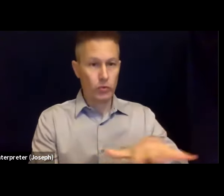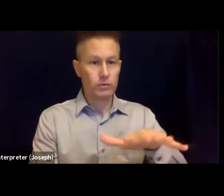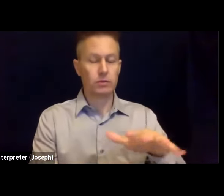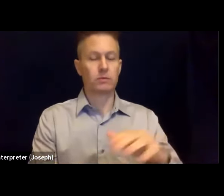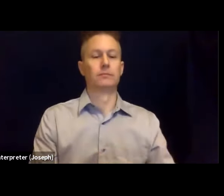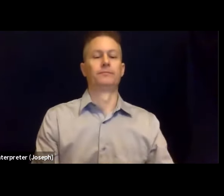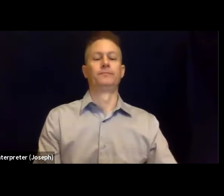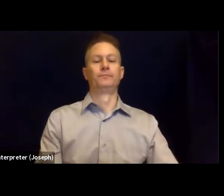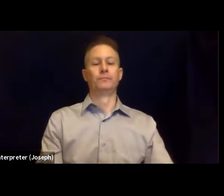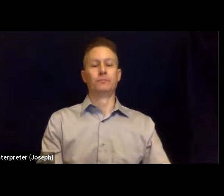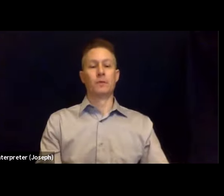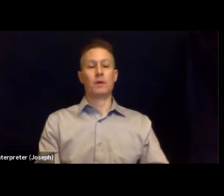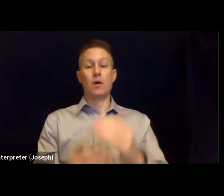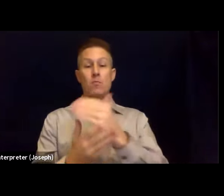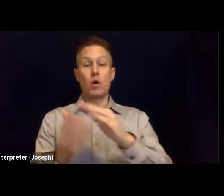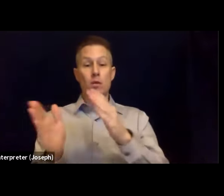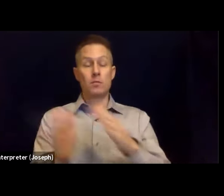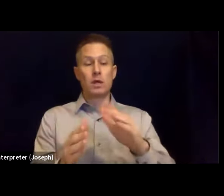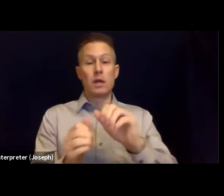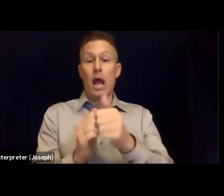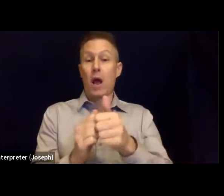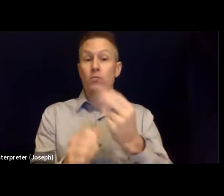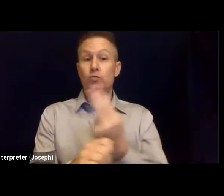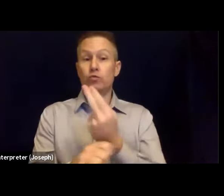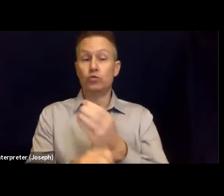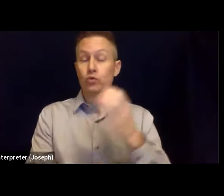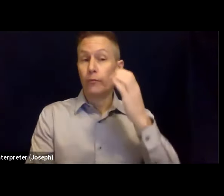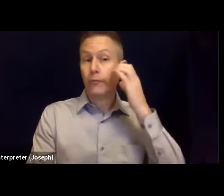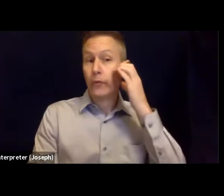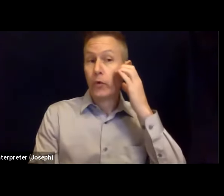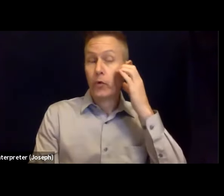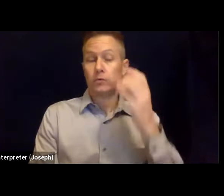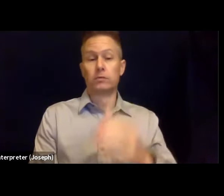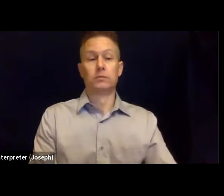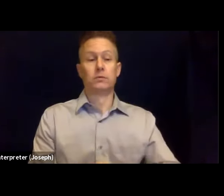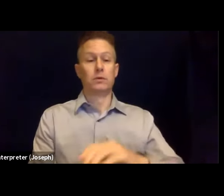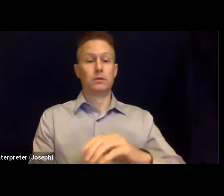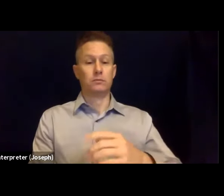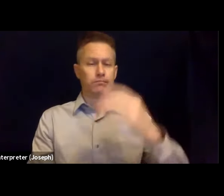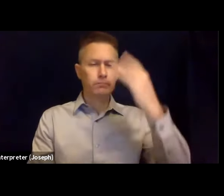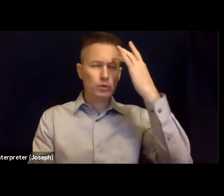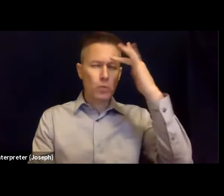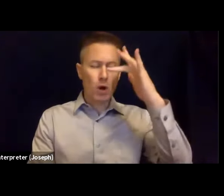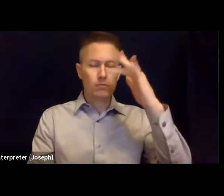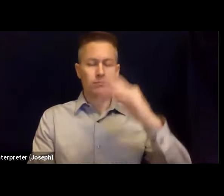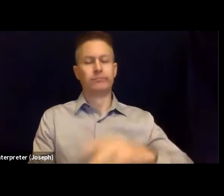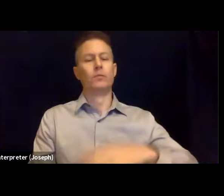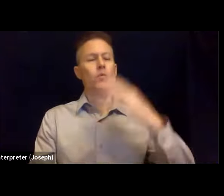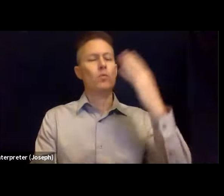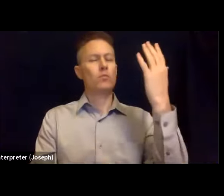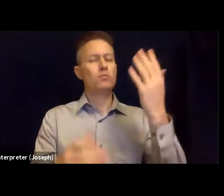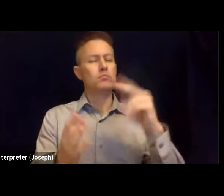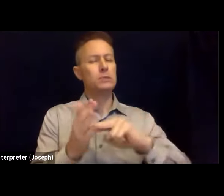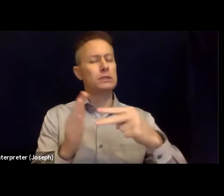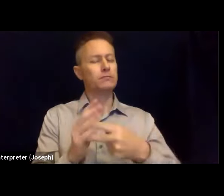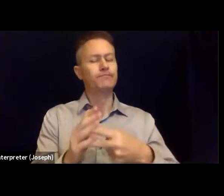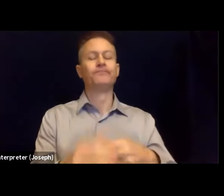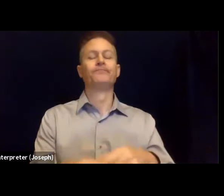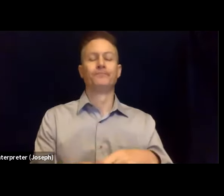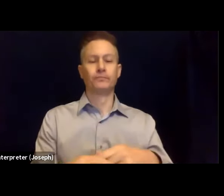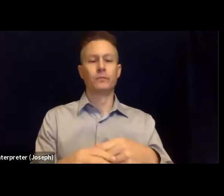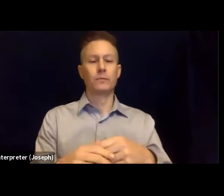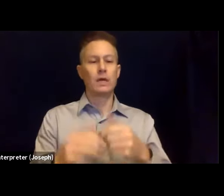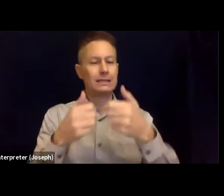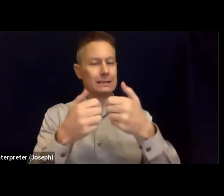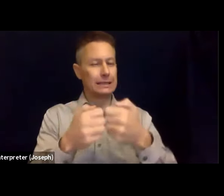mobile devices smartly. So that might mean texting versus calling, because systems will be challenged. And that may be